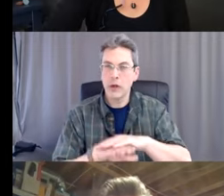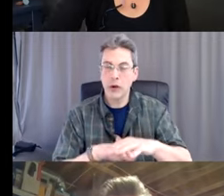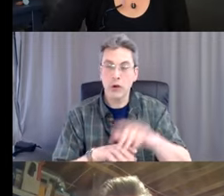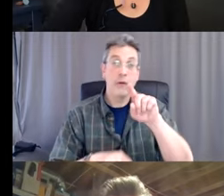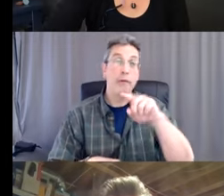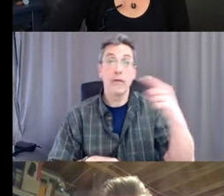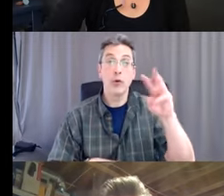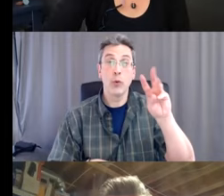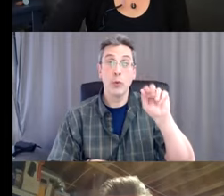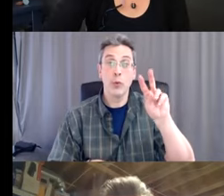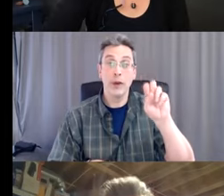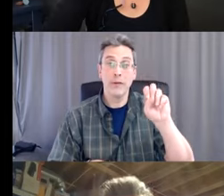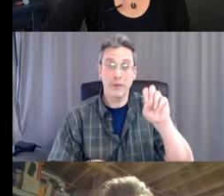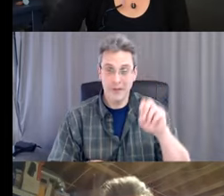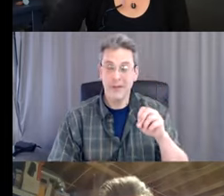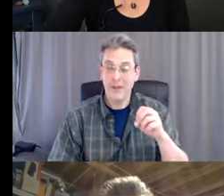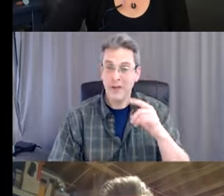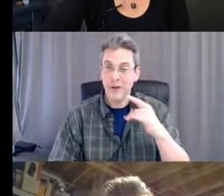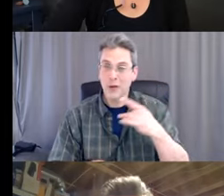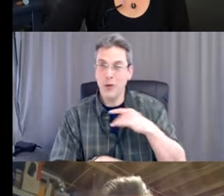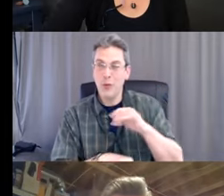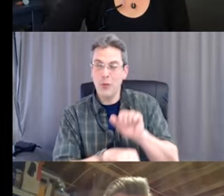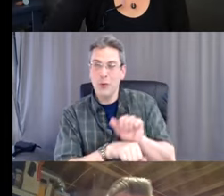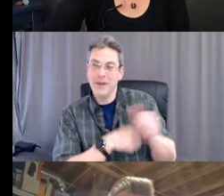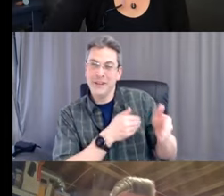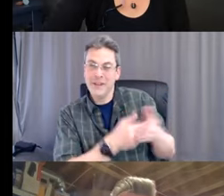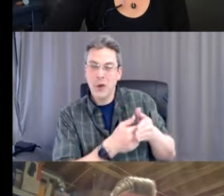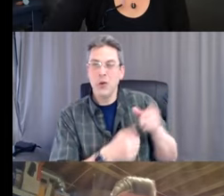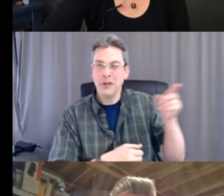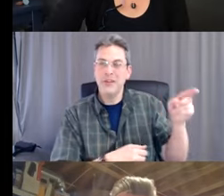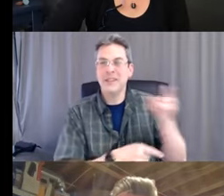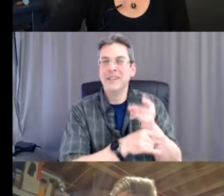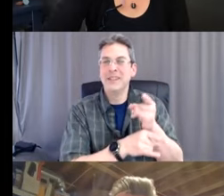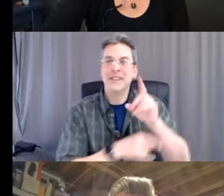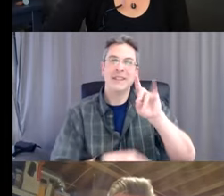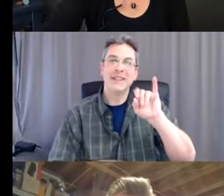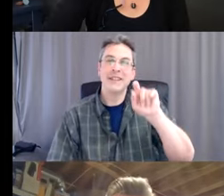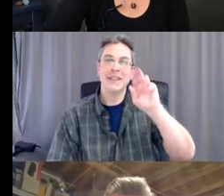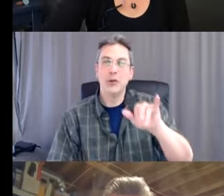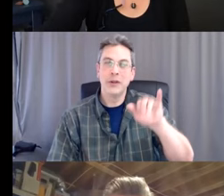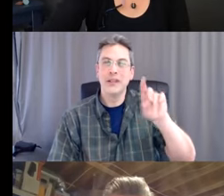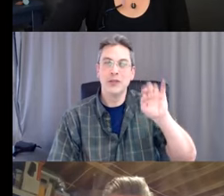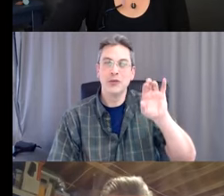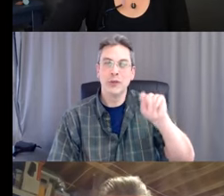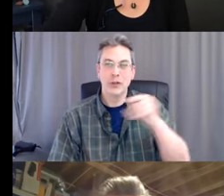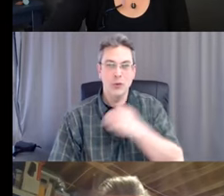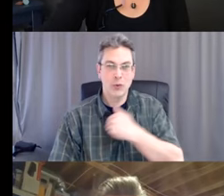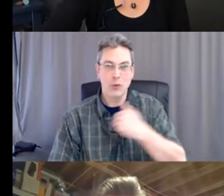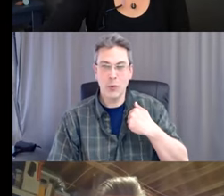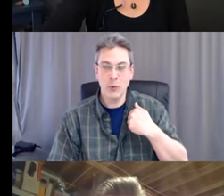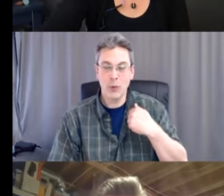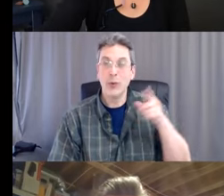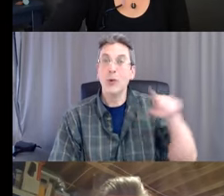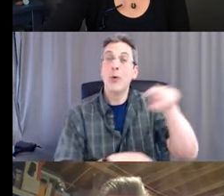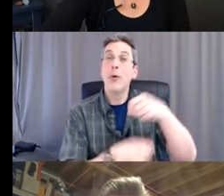with pure vodka. I work close to the distillery district in Toronto. And some days I swear it was pure vodka I was washing